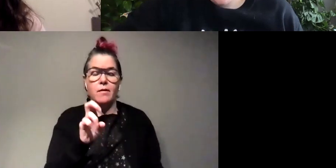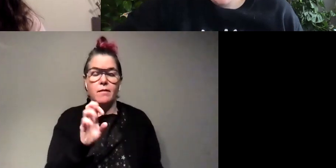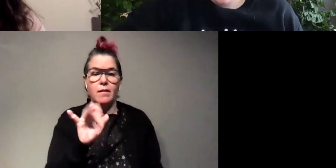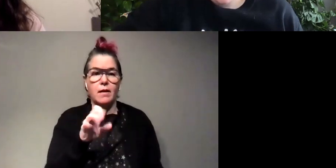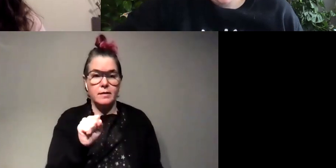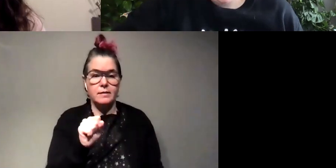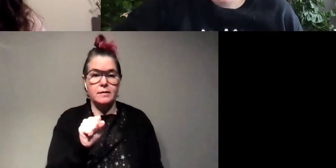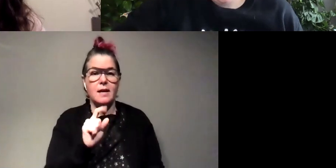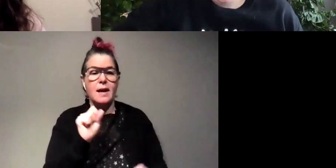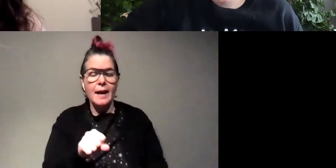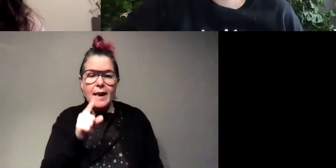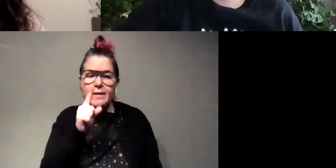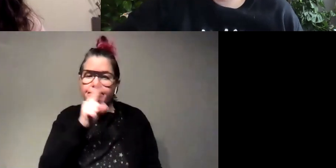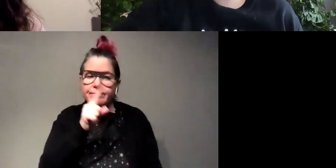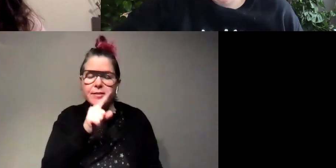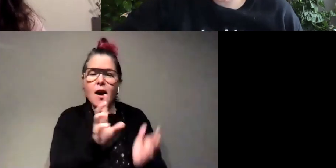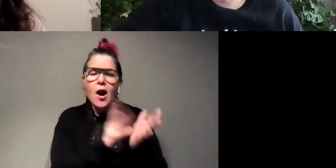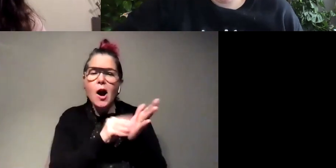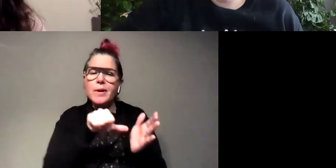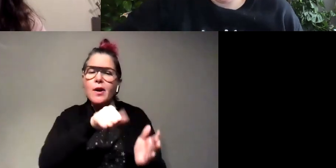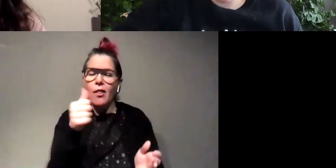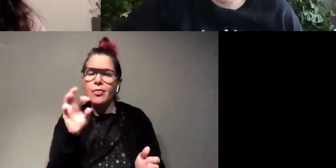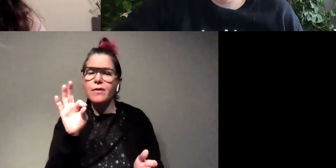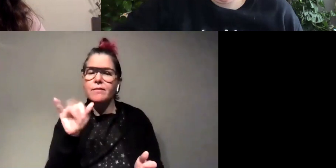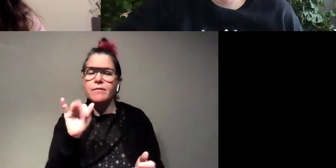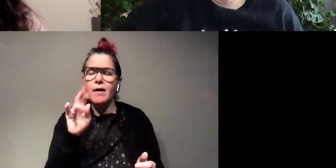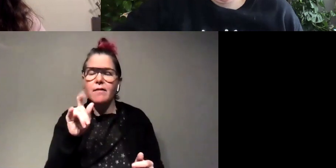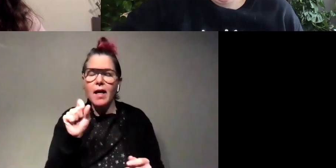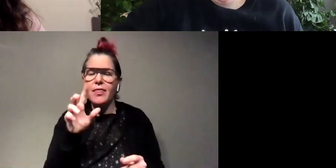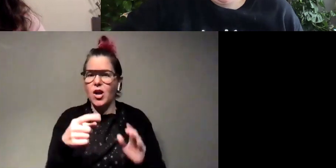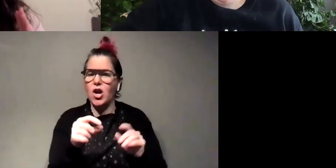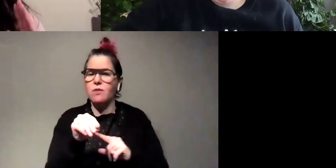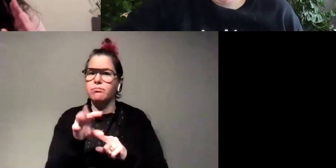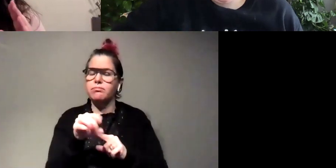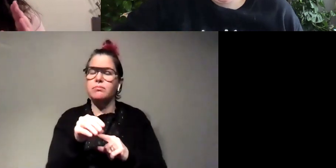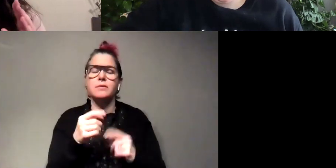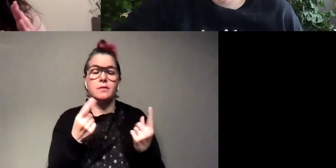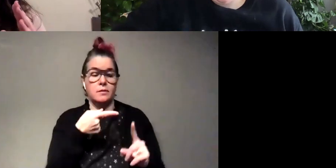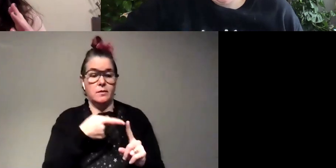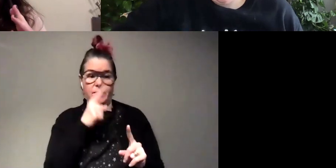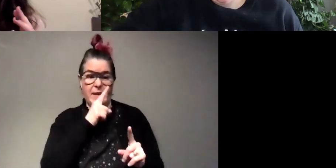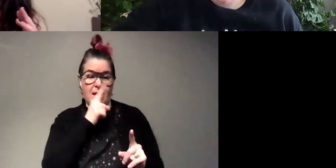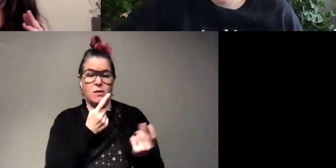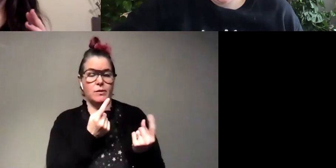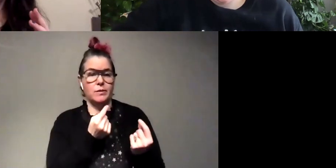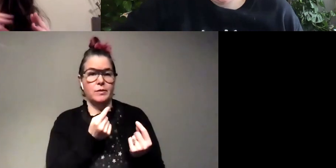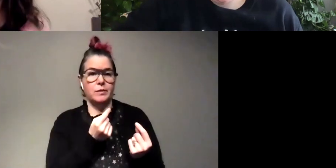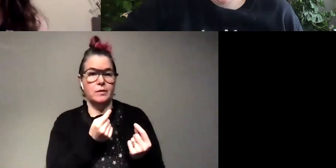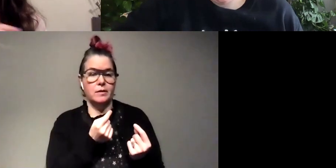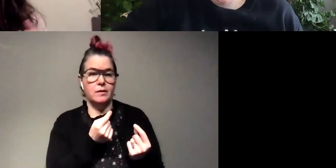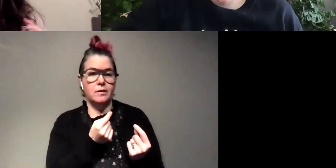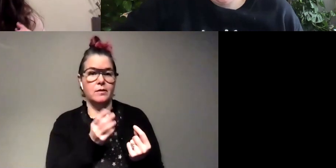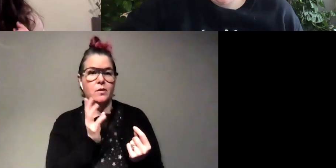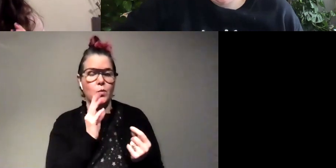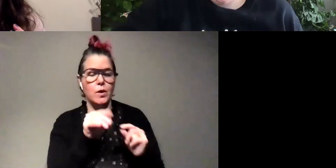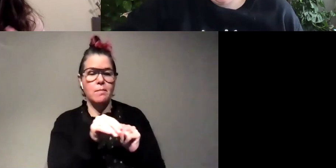imitate other fireflies signals and so what those ones will do is they'll they'll do the signal